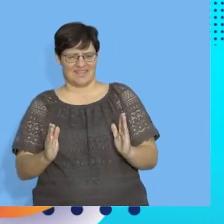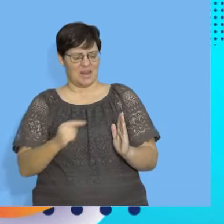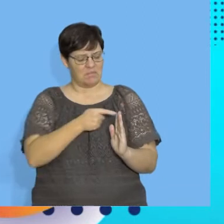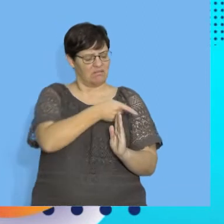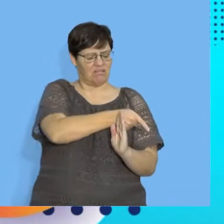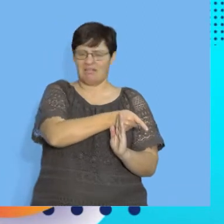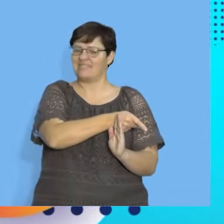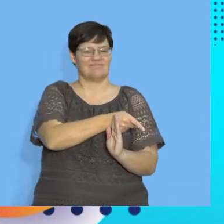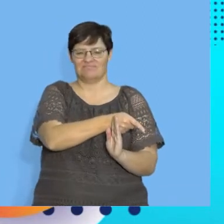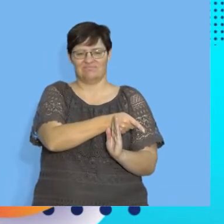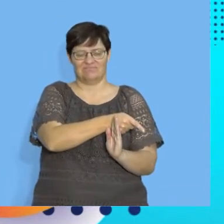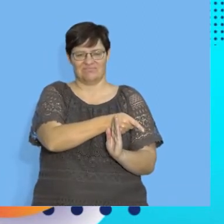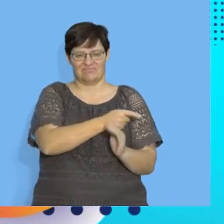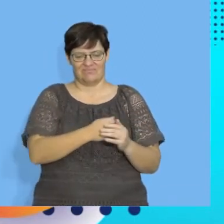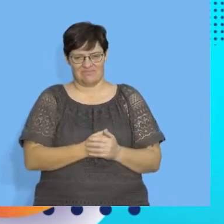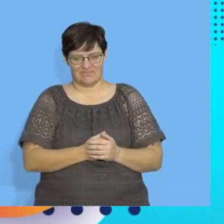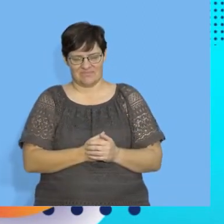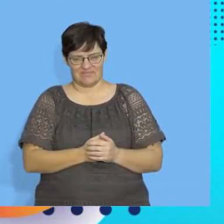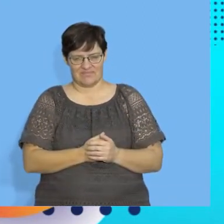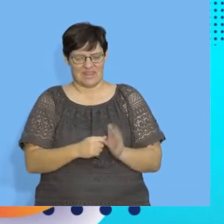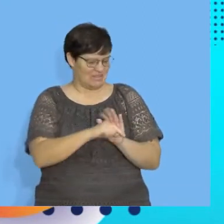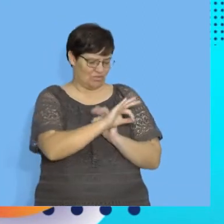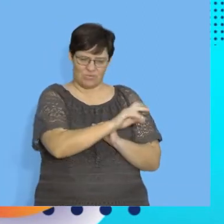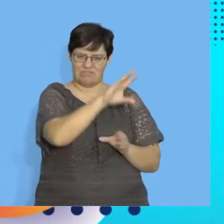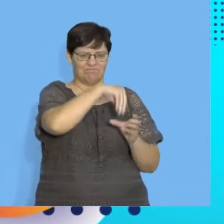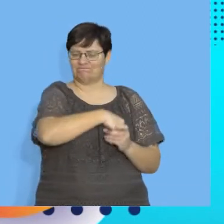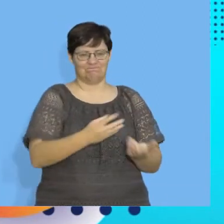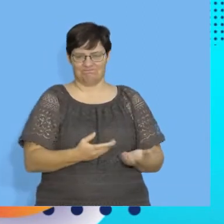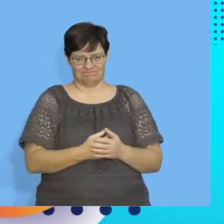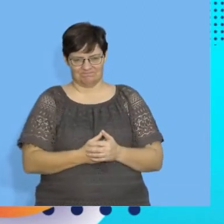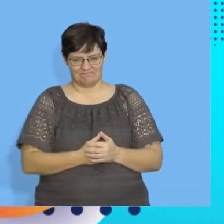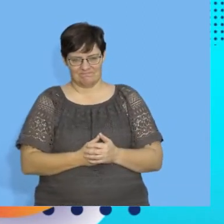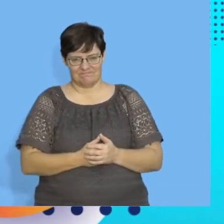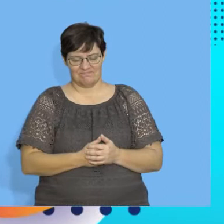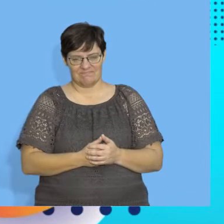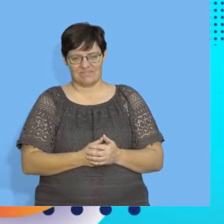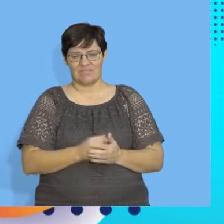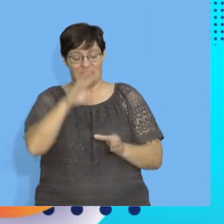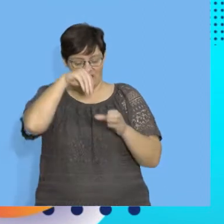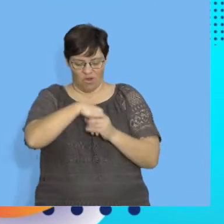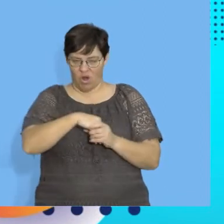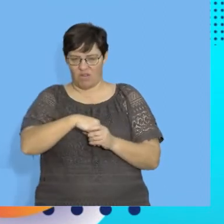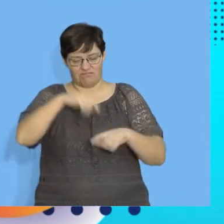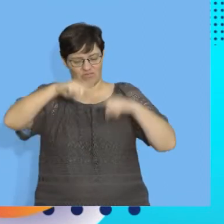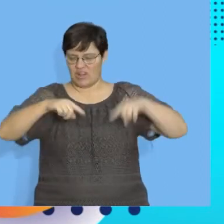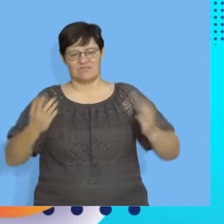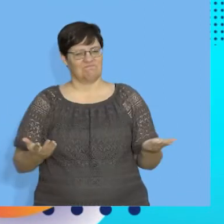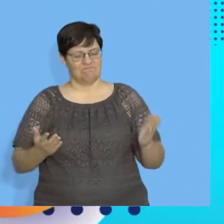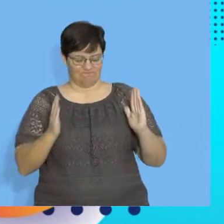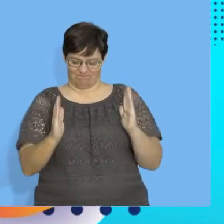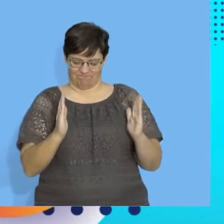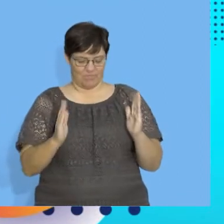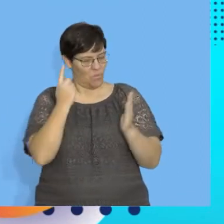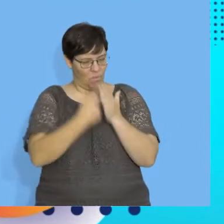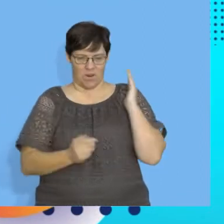so it's from minus 1 to 1. Negative 3. It's smaller than minus 1. It's not in that range between minus